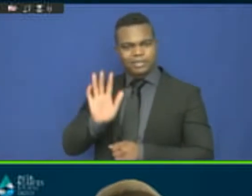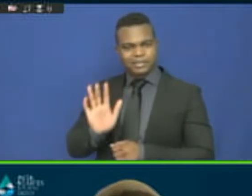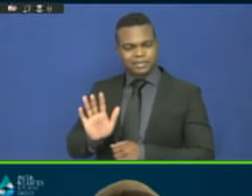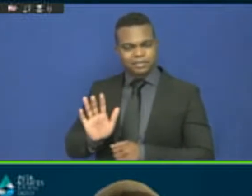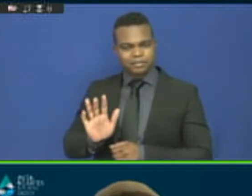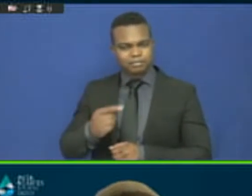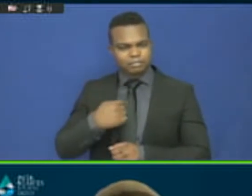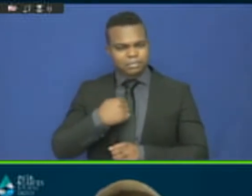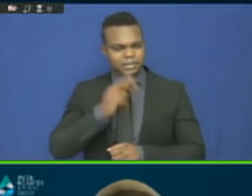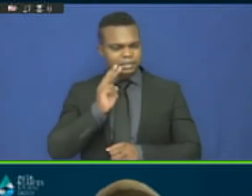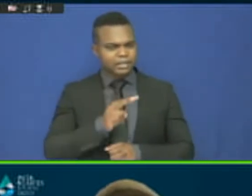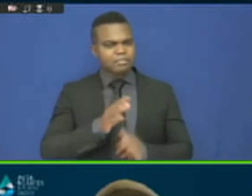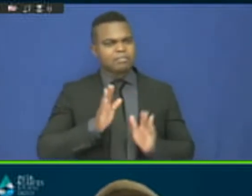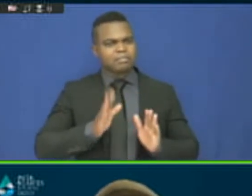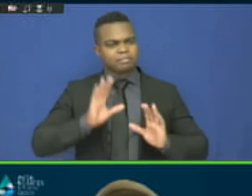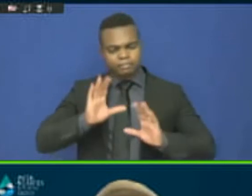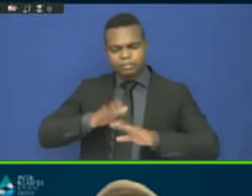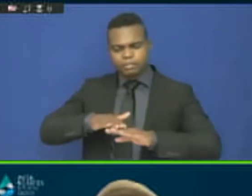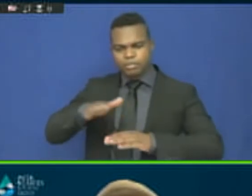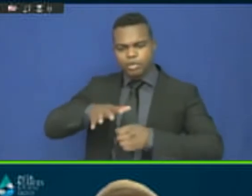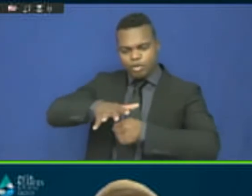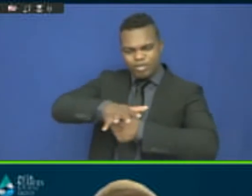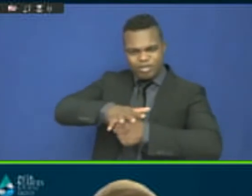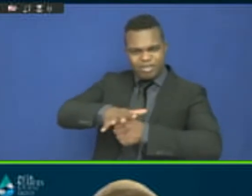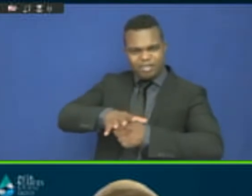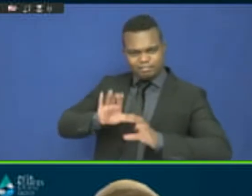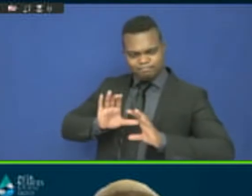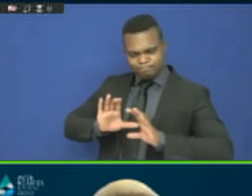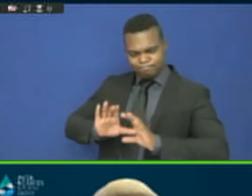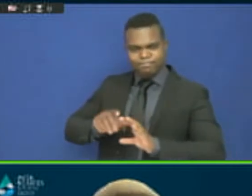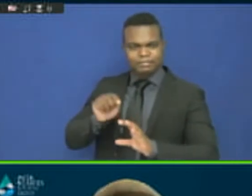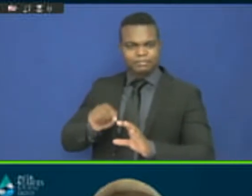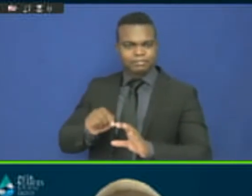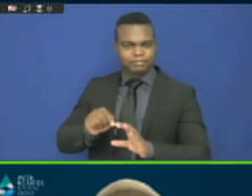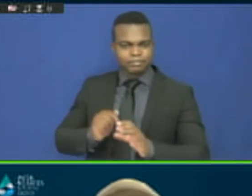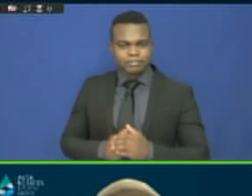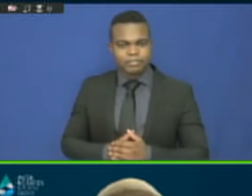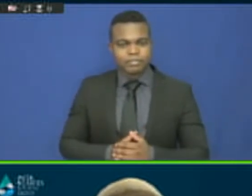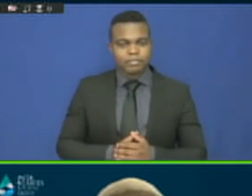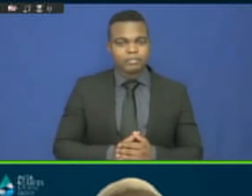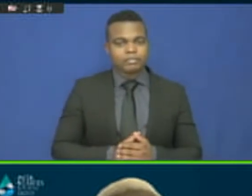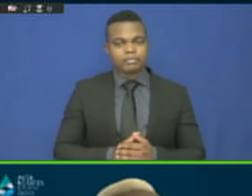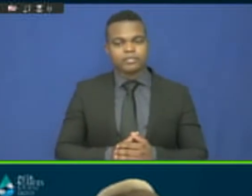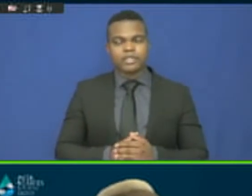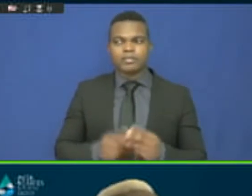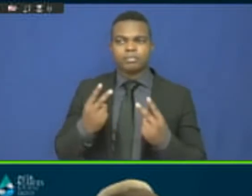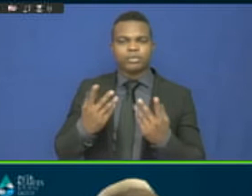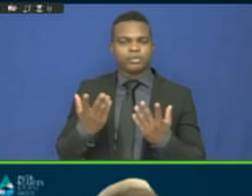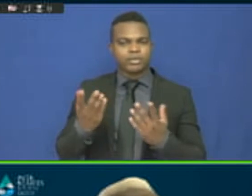Instead, there is a need for the over levels of public governance, the national level, the regional level